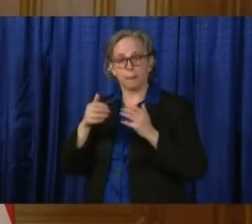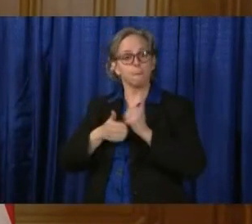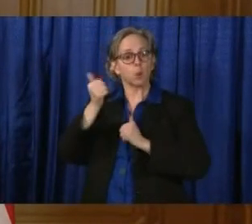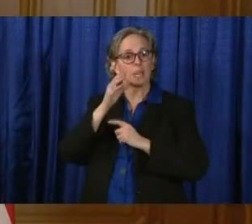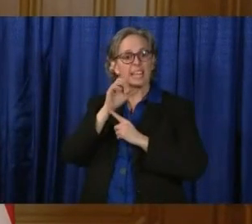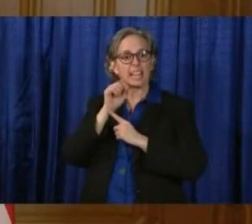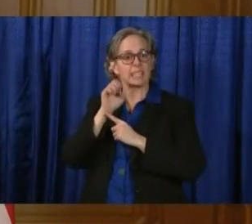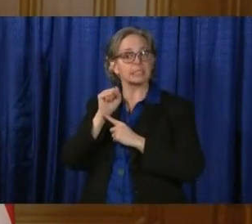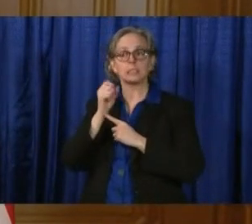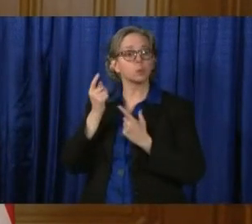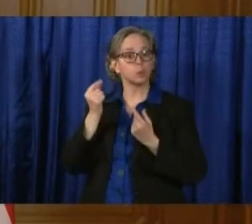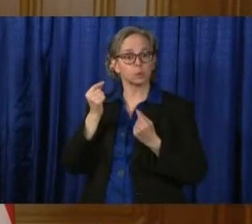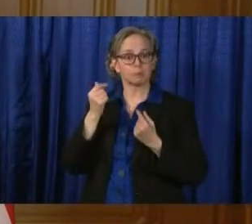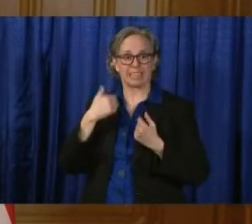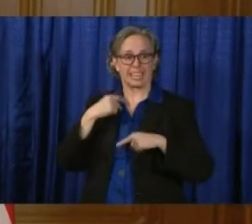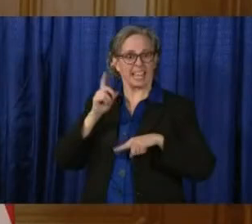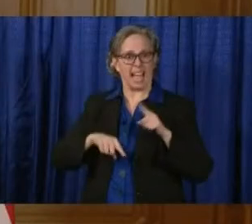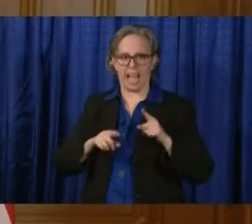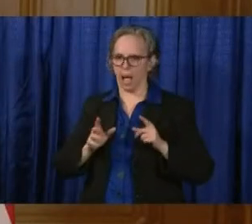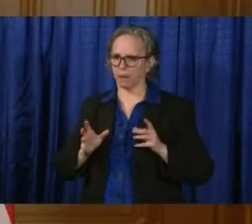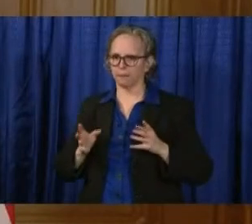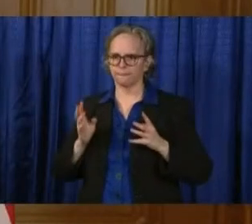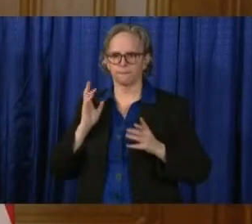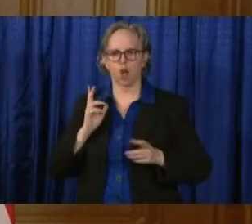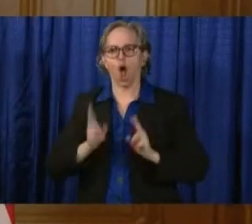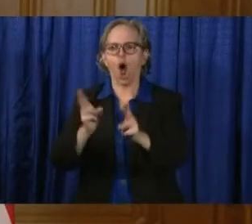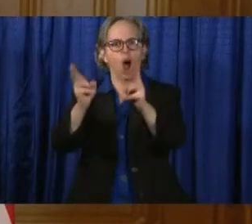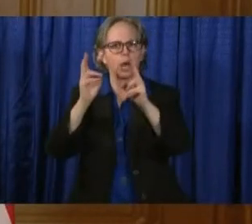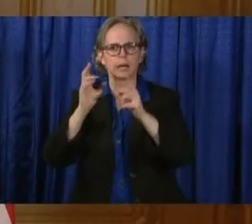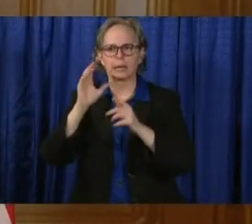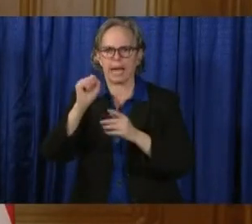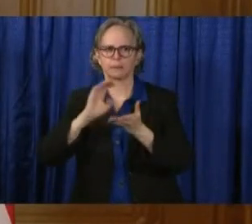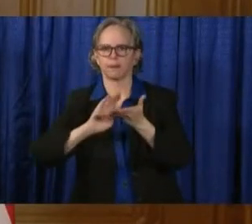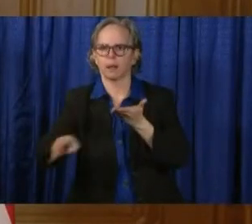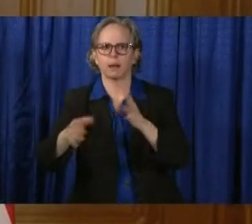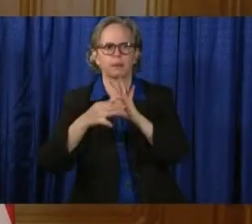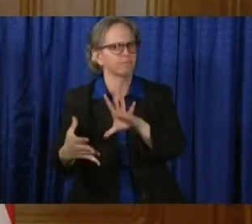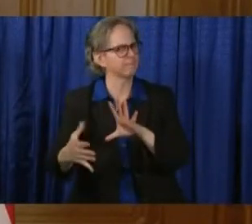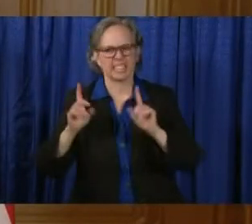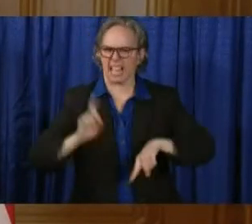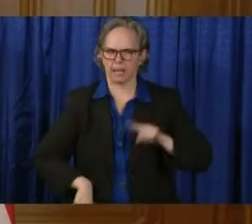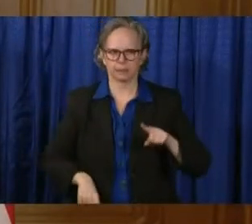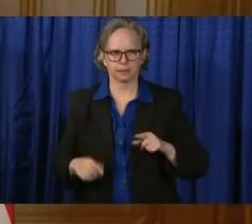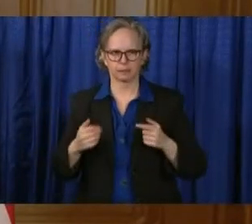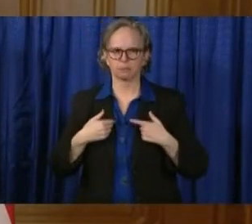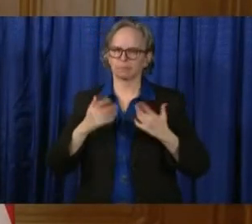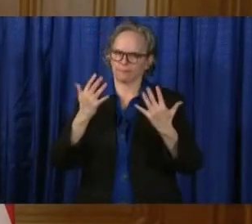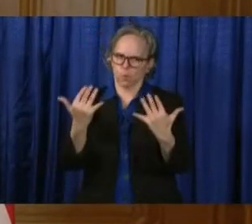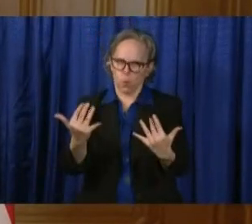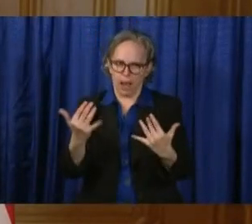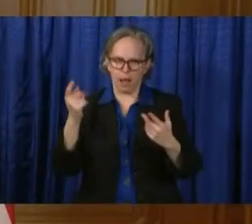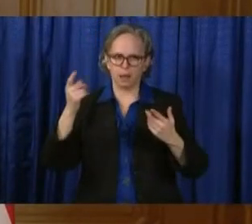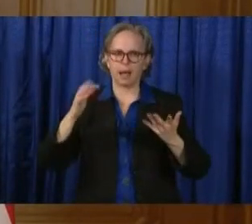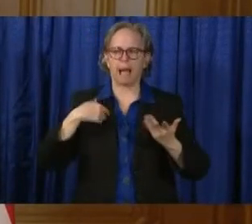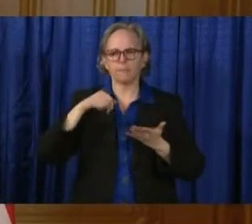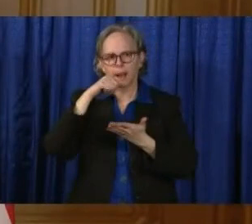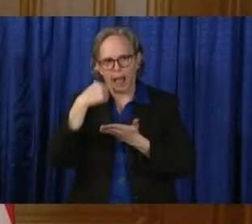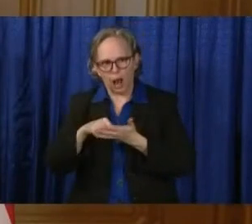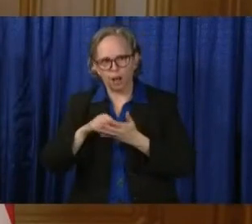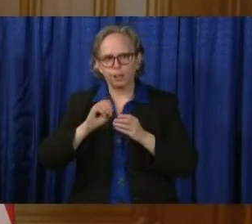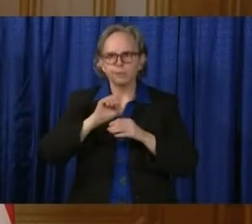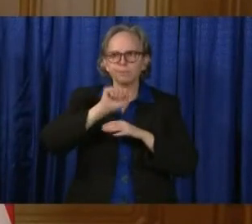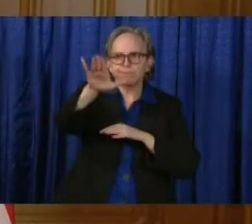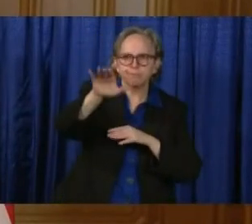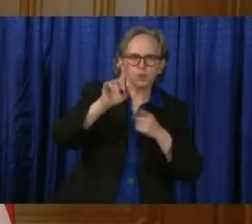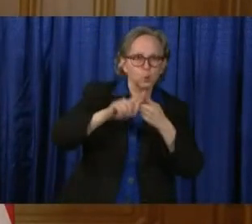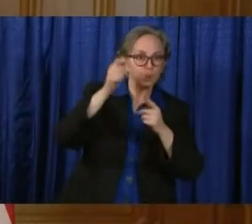quickly. Again, we set them up. We send them back to the judge. We send a letter to the judge. And then the judge is the one who